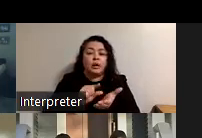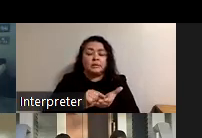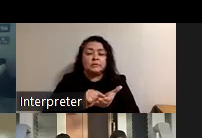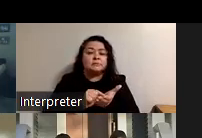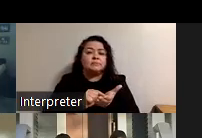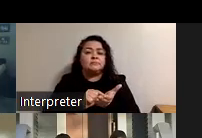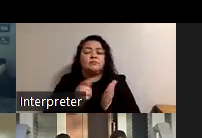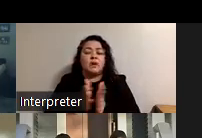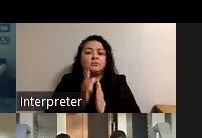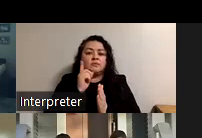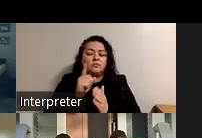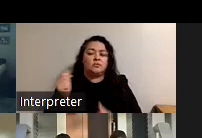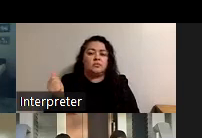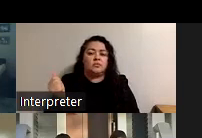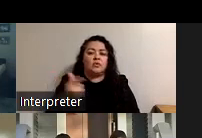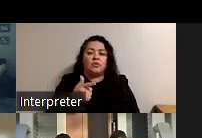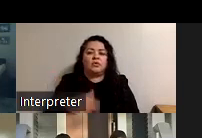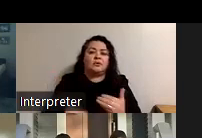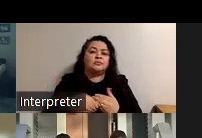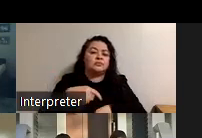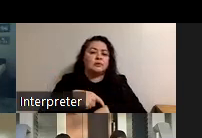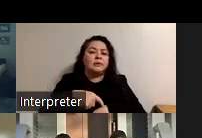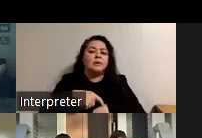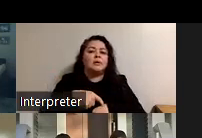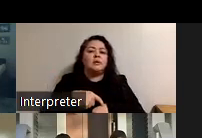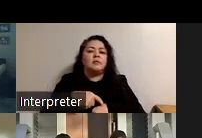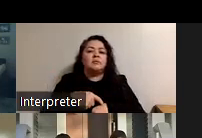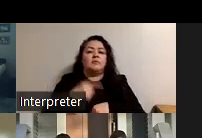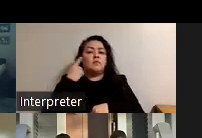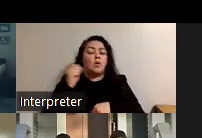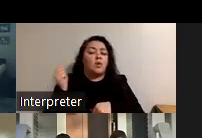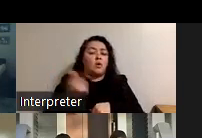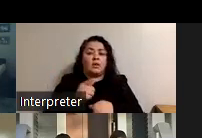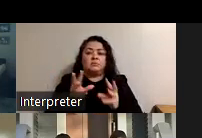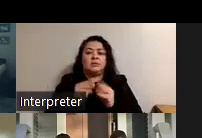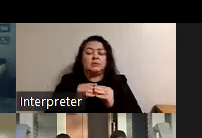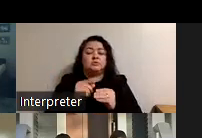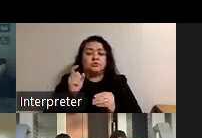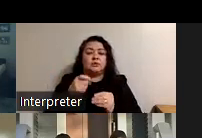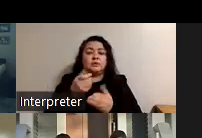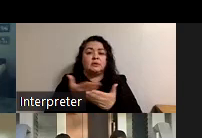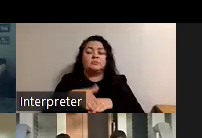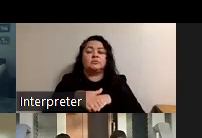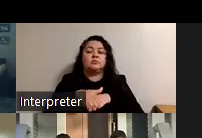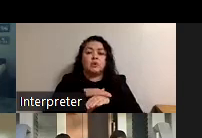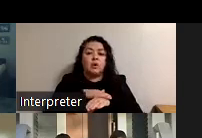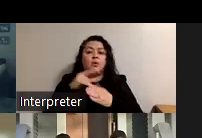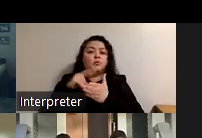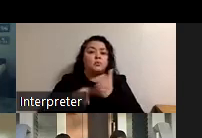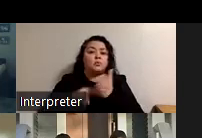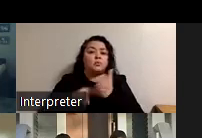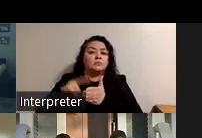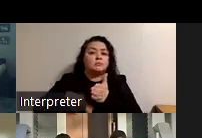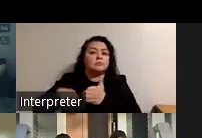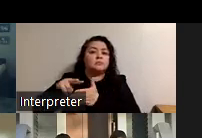all for extra time for all meetings because she needed things to be slow and be read out loud for her